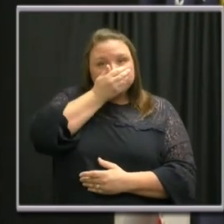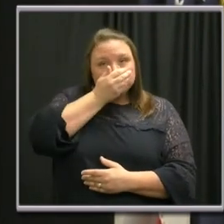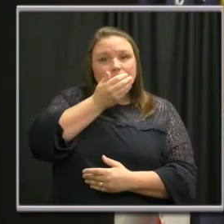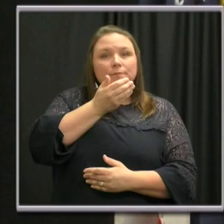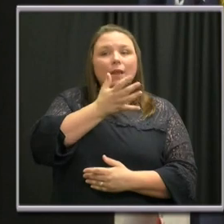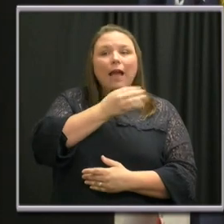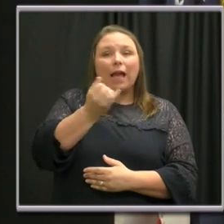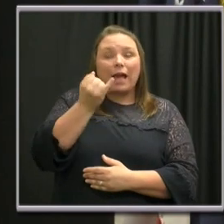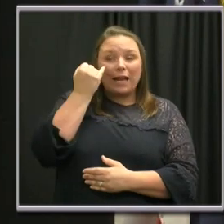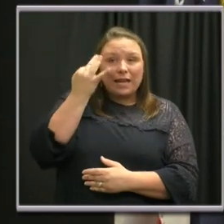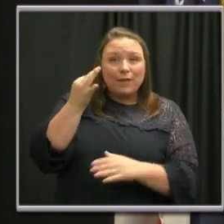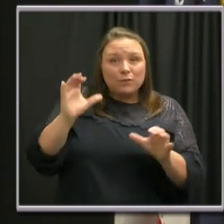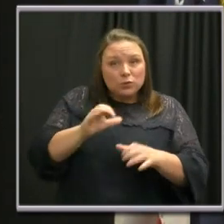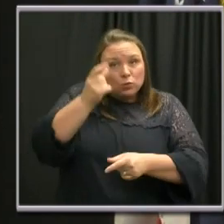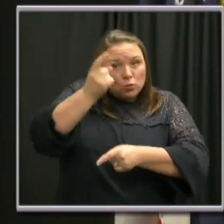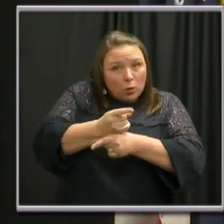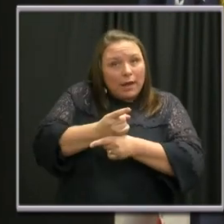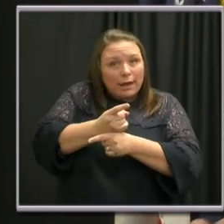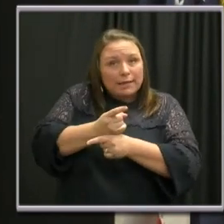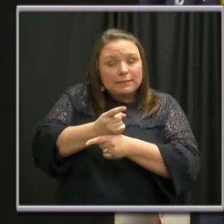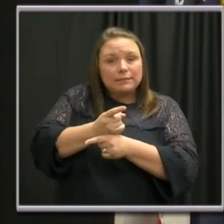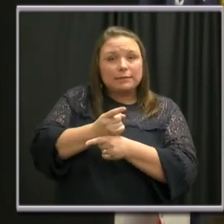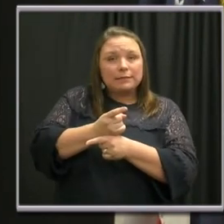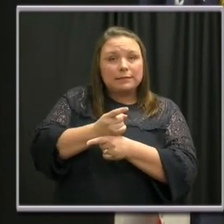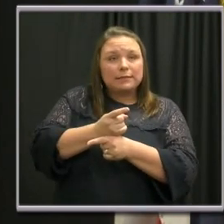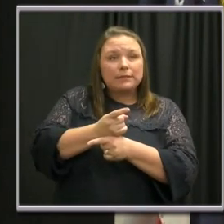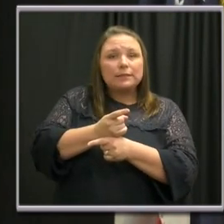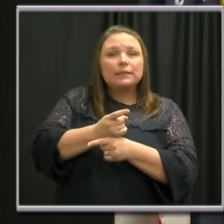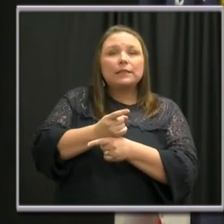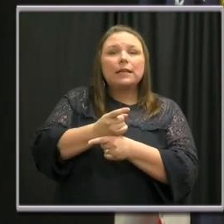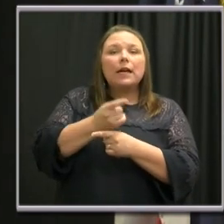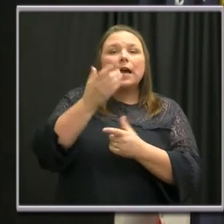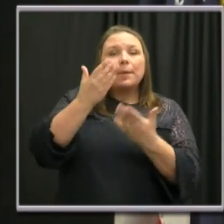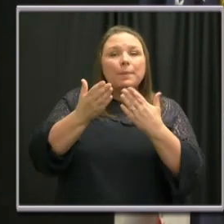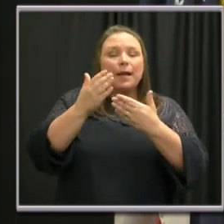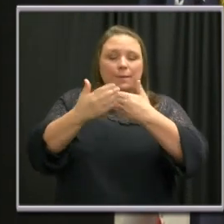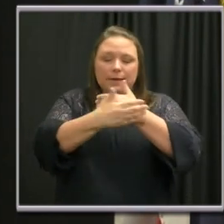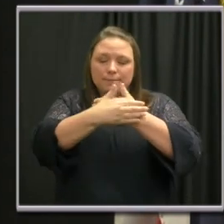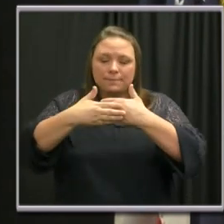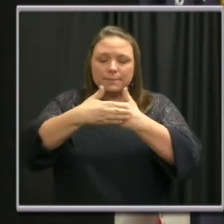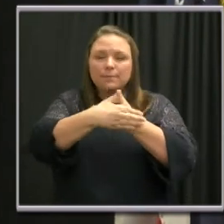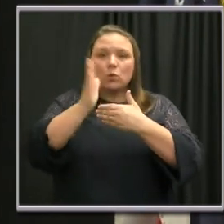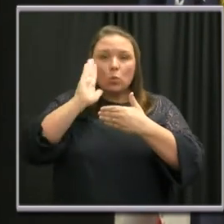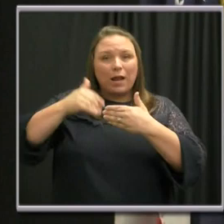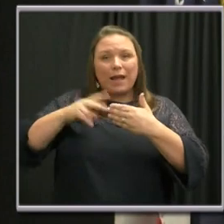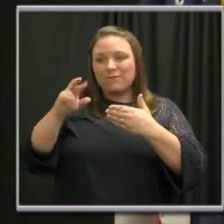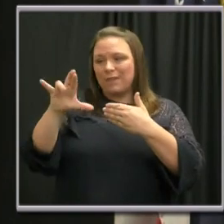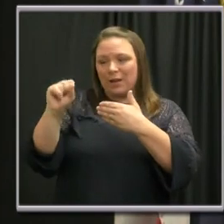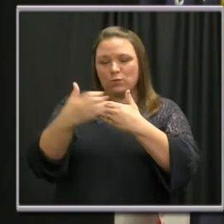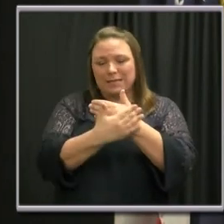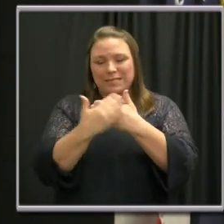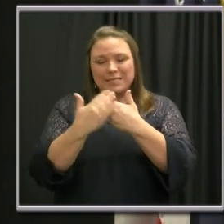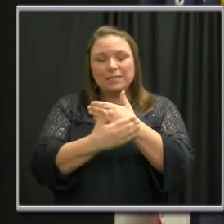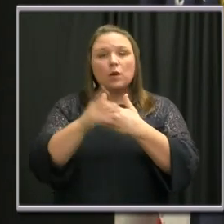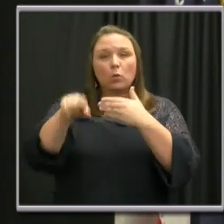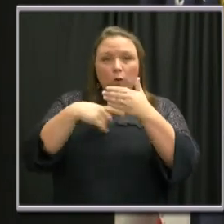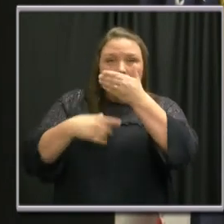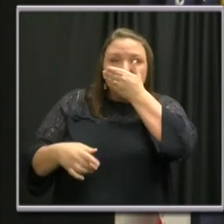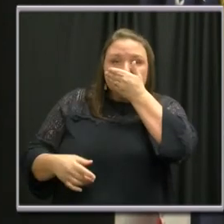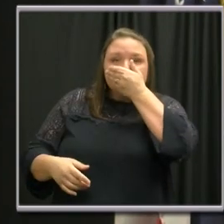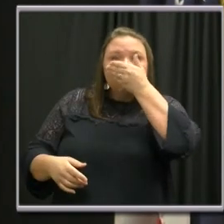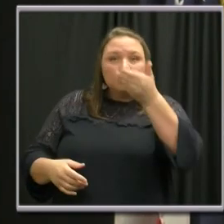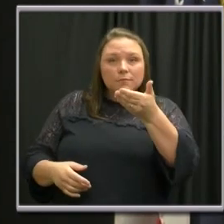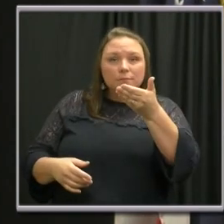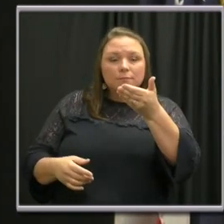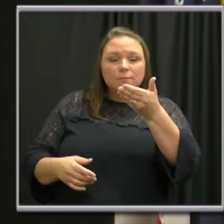and if it does what it's supposed to do, there may well be virus on the outside surface of it. So the first thing you should do when you take it off and